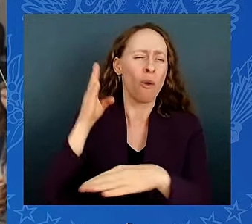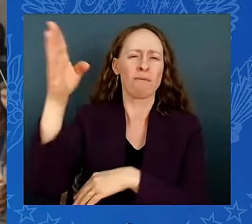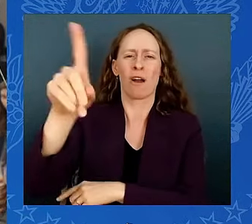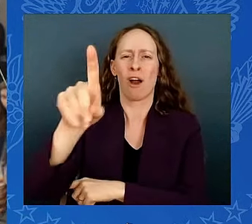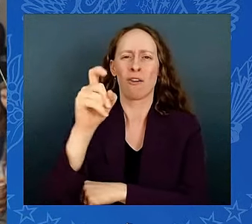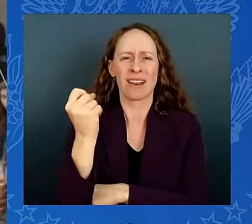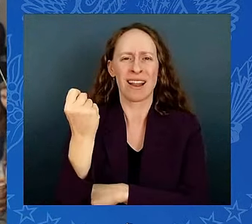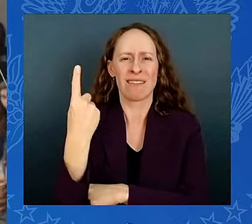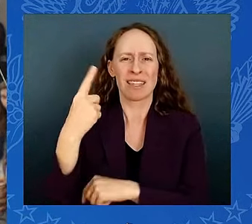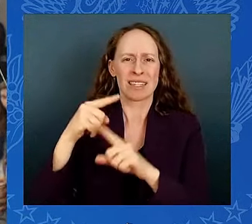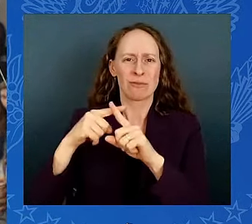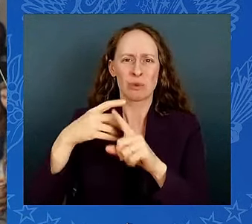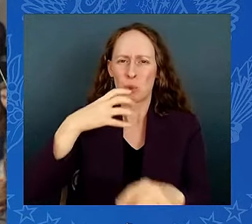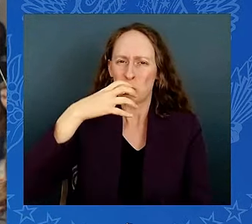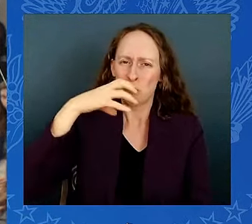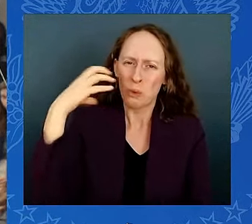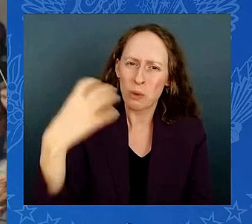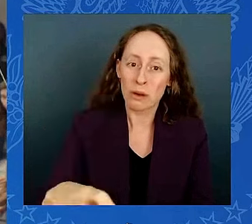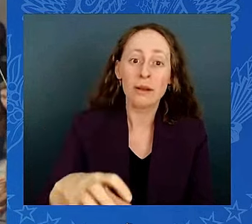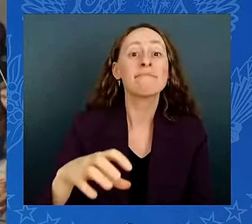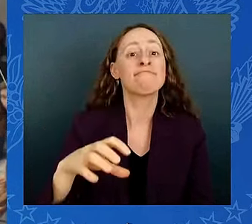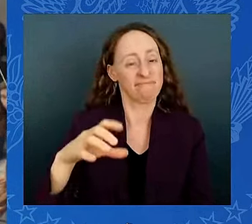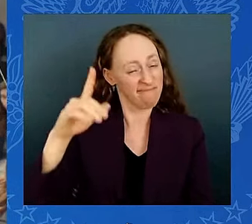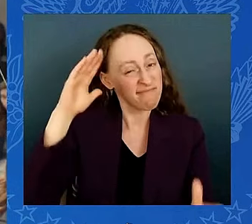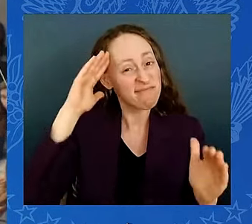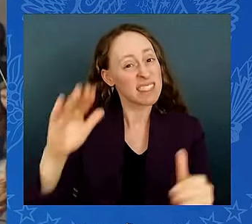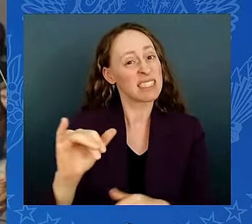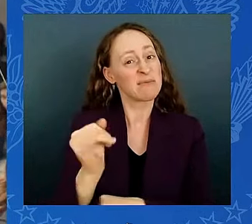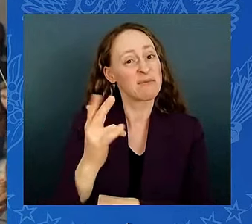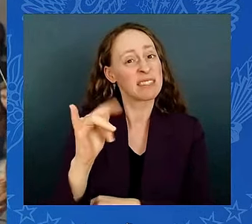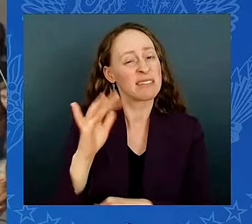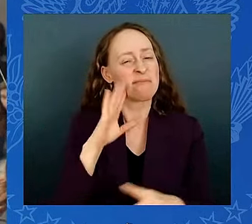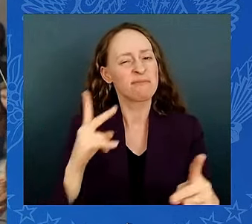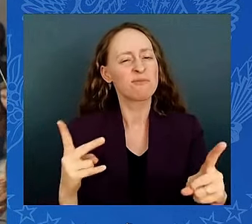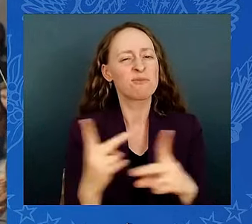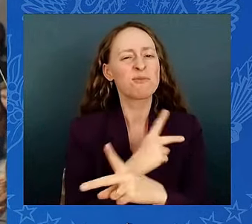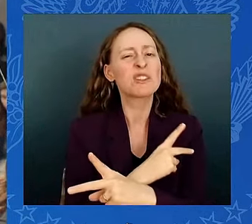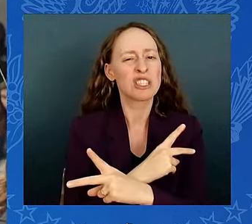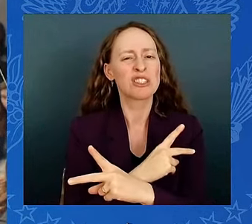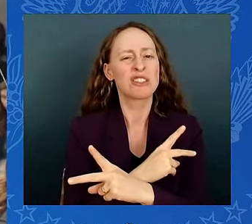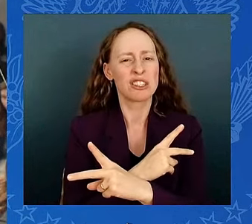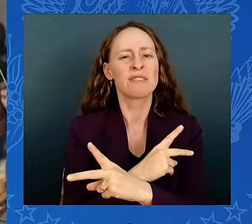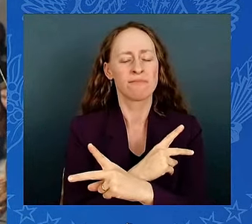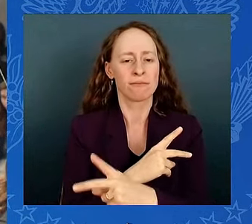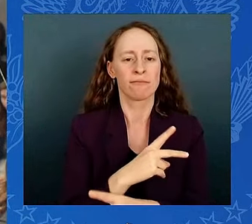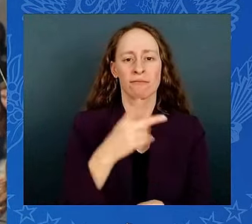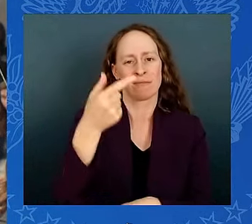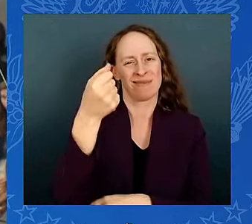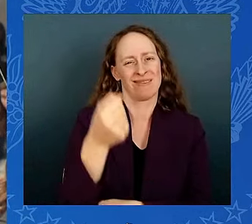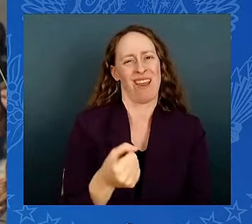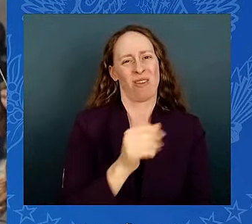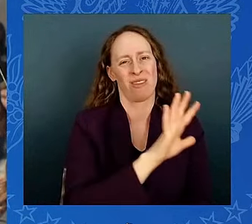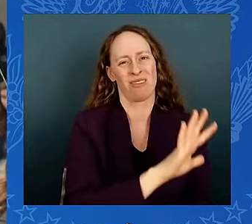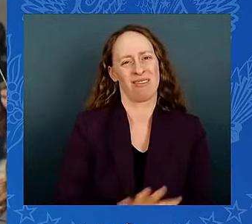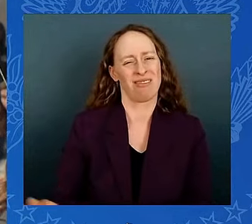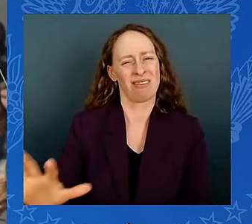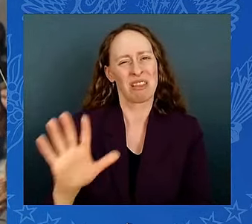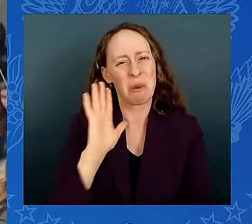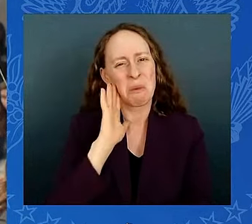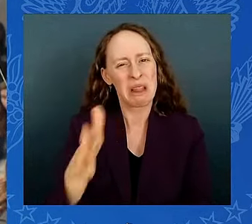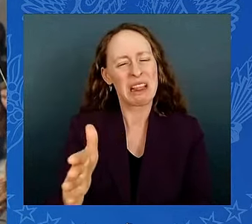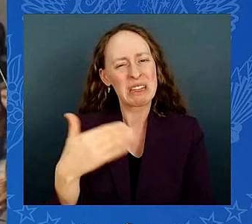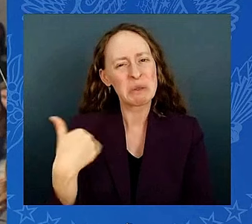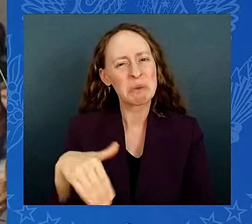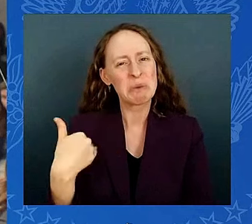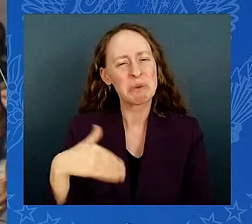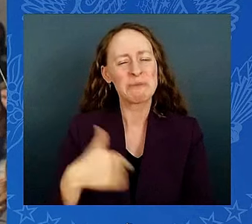in Central and Eastern United States. Extreme heat. This is, I think, going to surprise a lot of people, not you all. But extreme heat